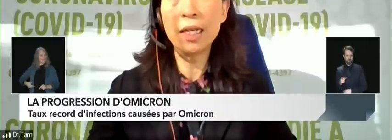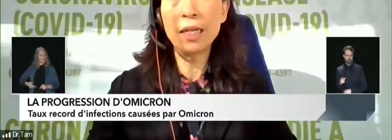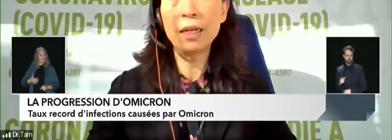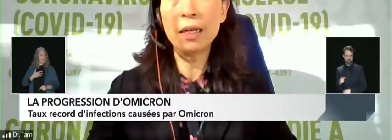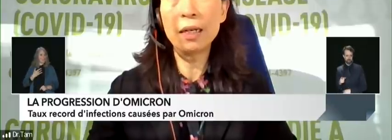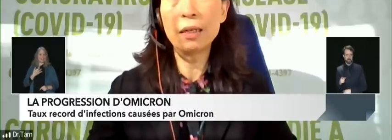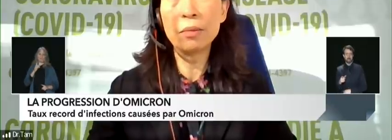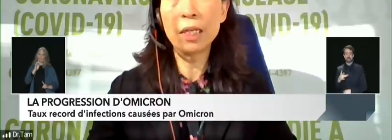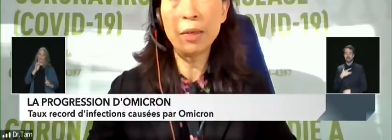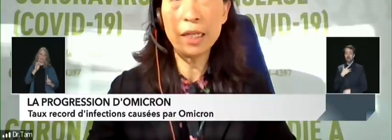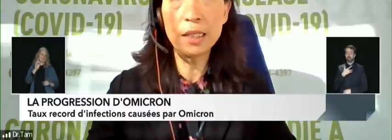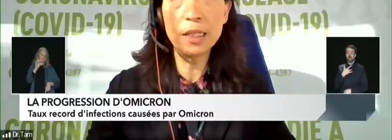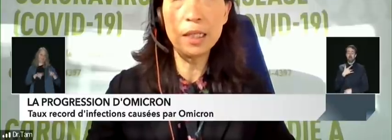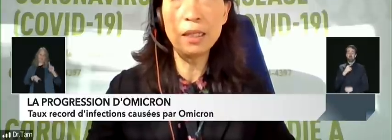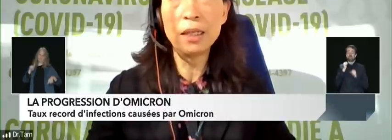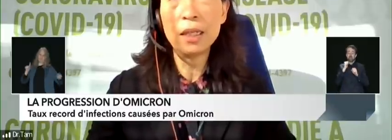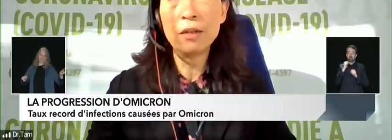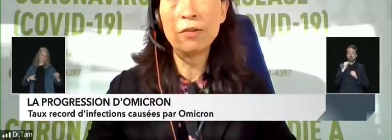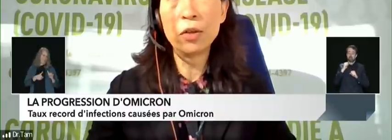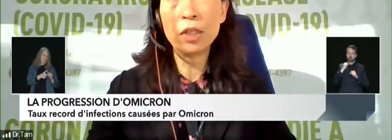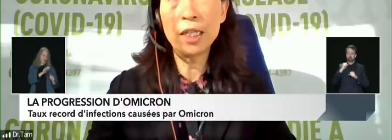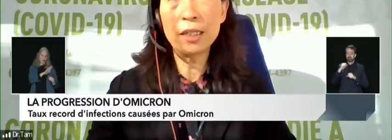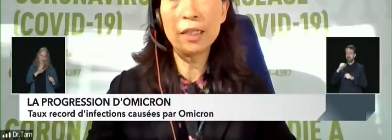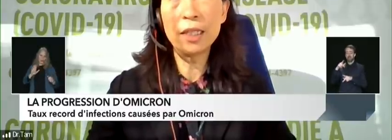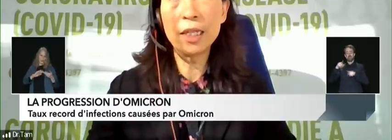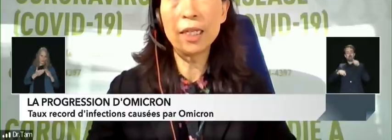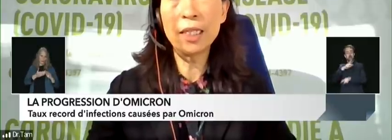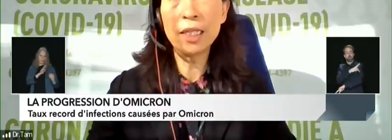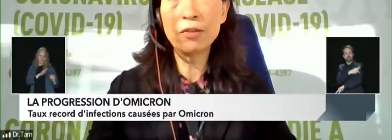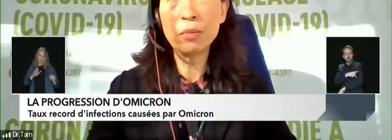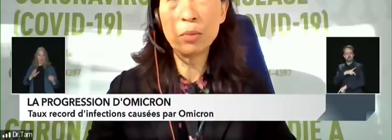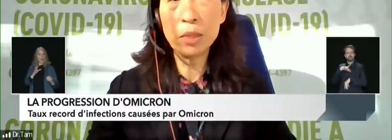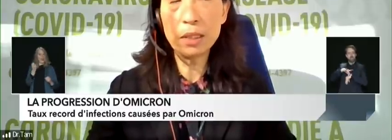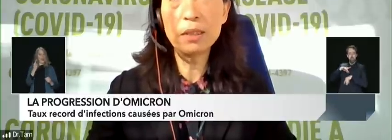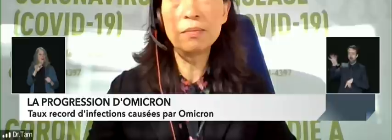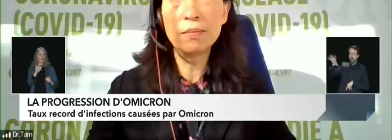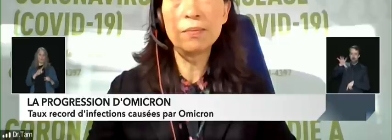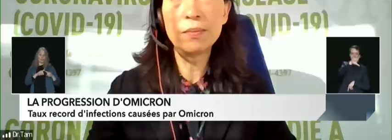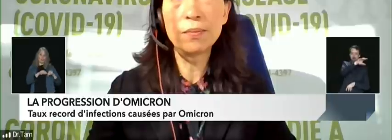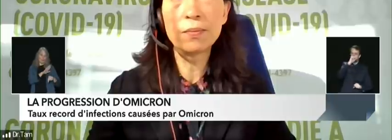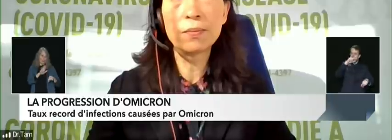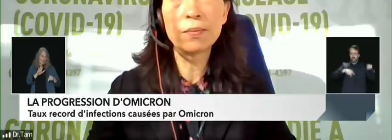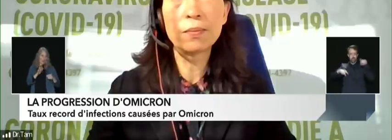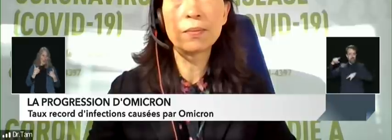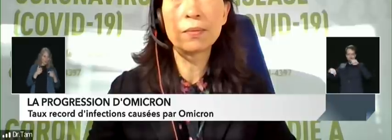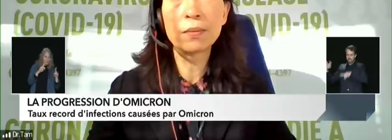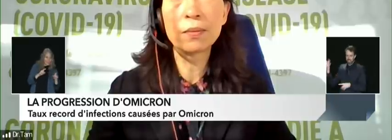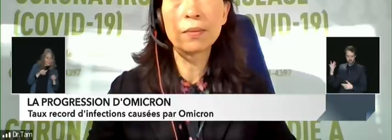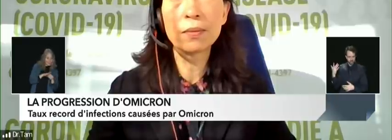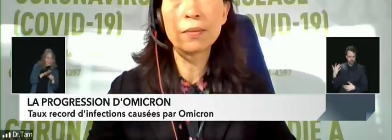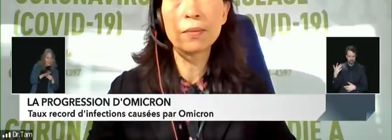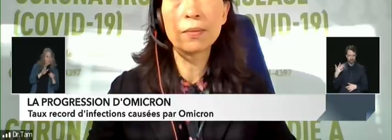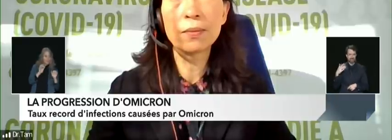on their capacity for testing at any given moment thank